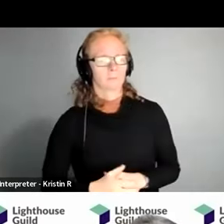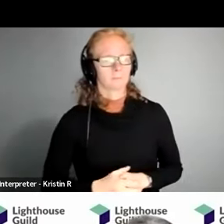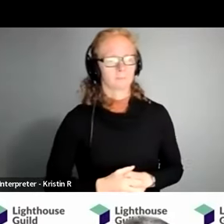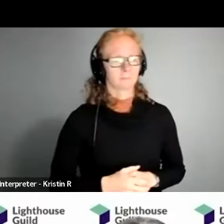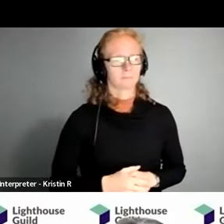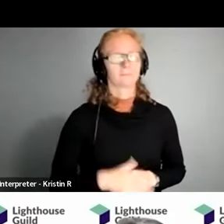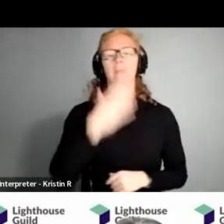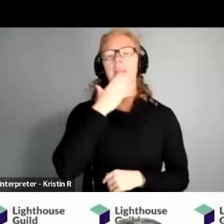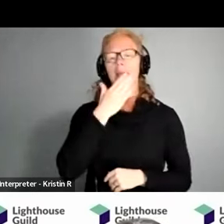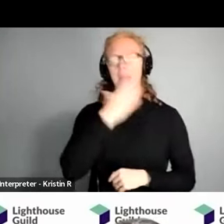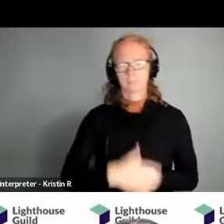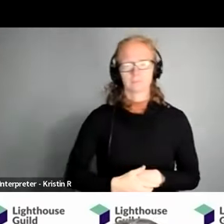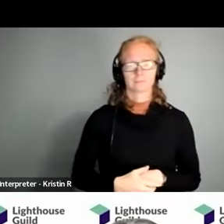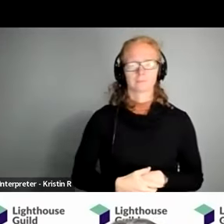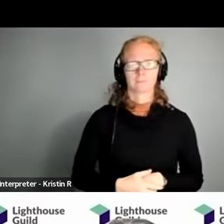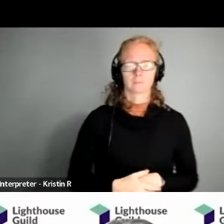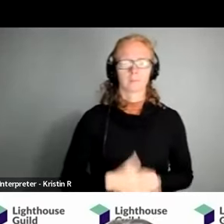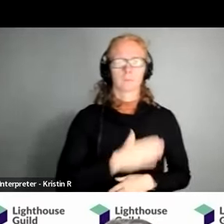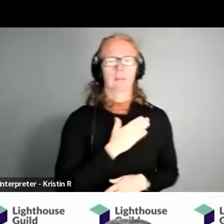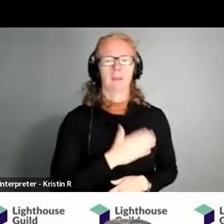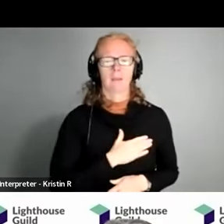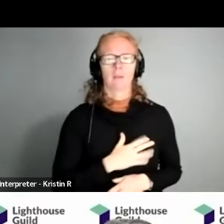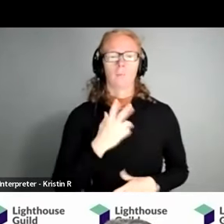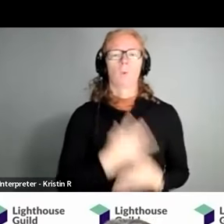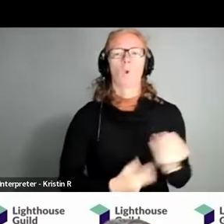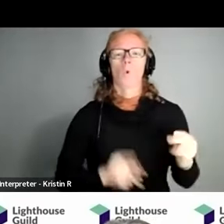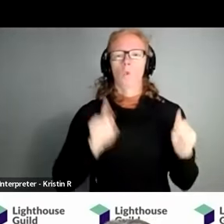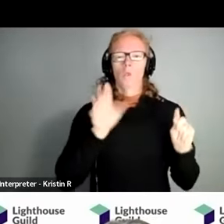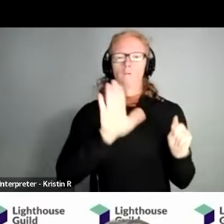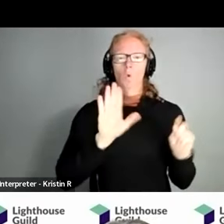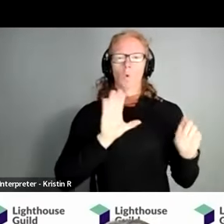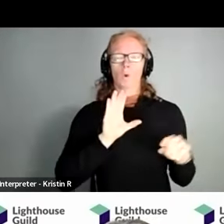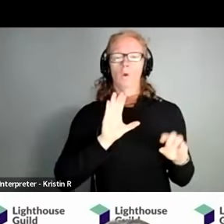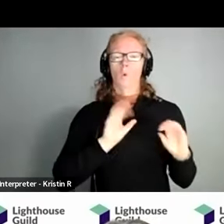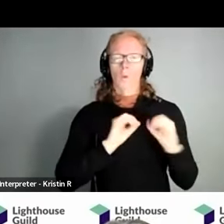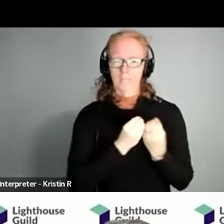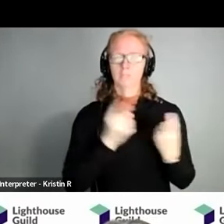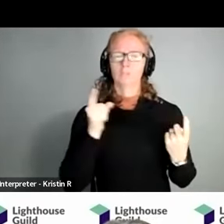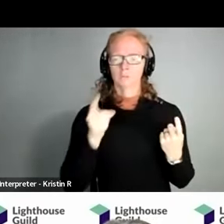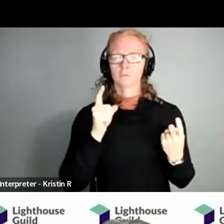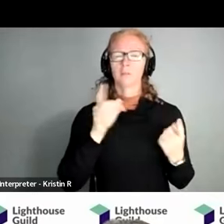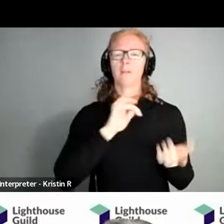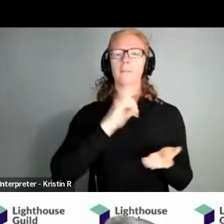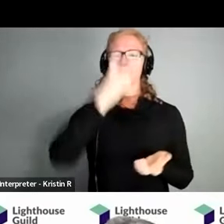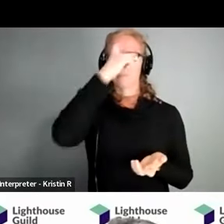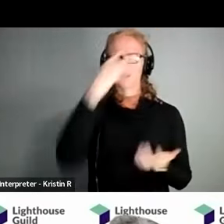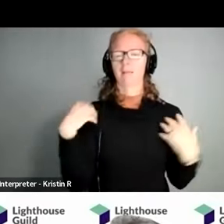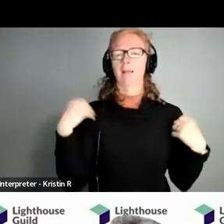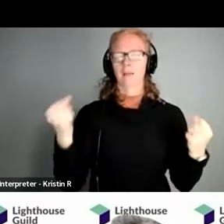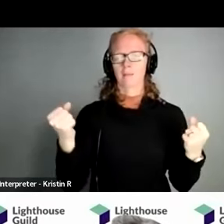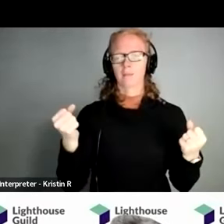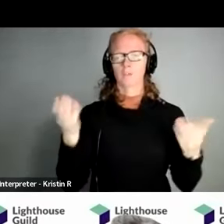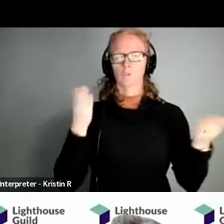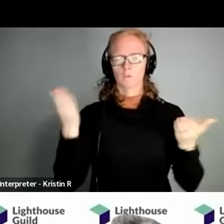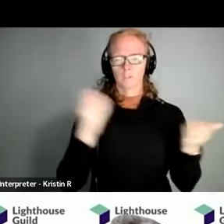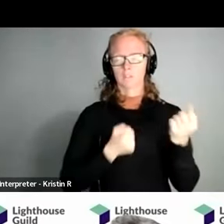and i just want to add how i'm glad i was to hear that both of your organizations are providing mental health services and support